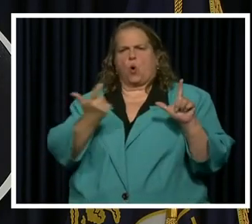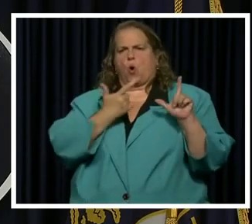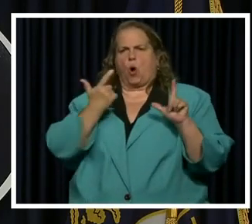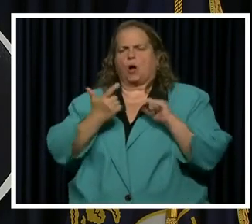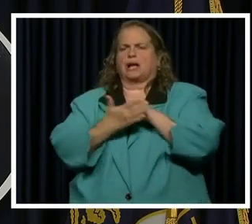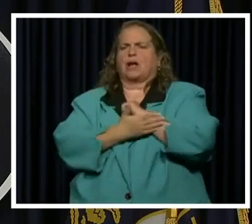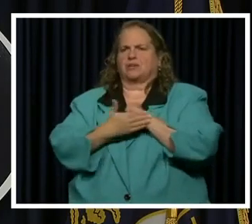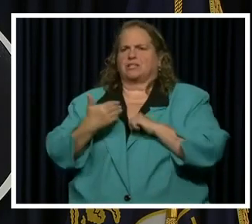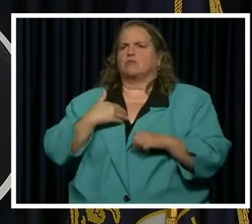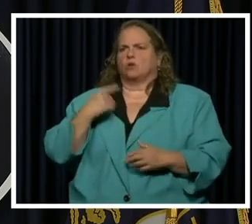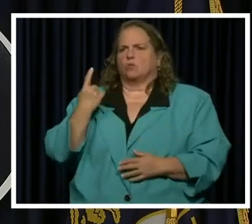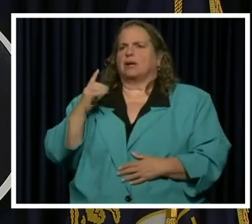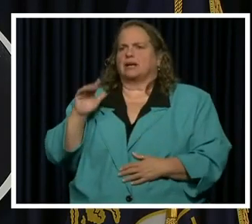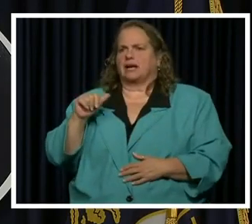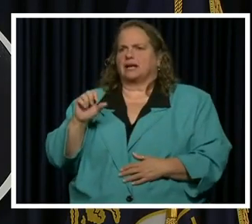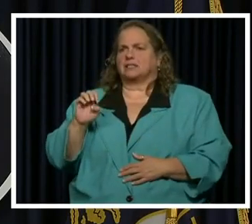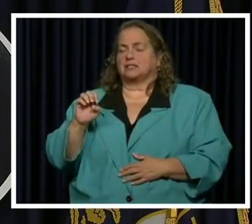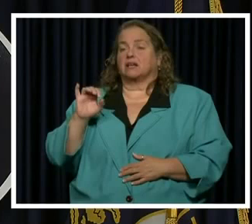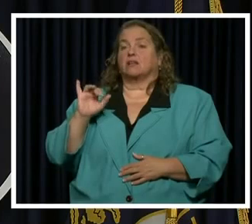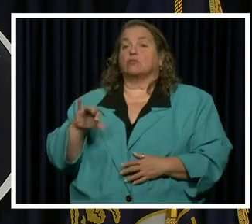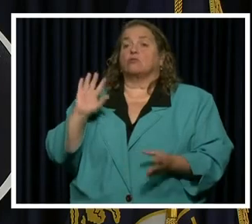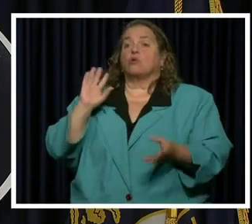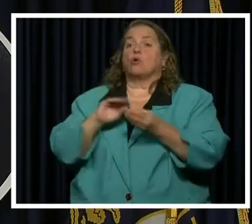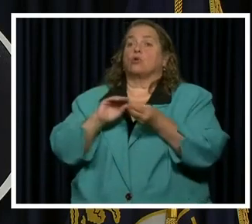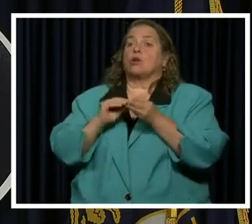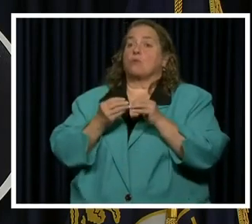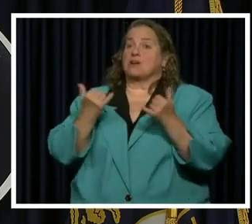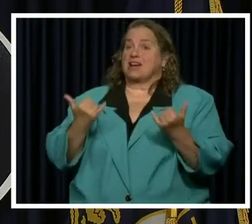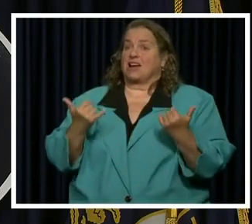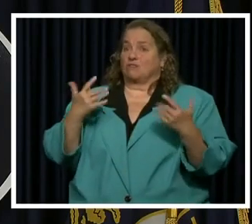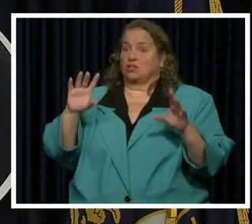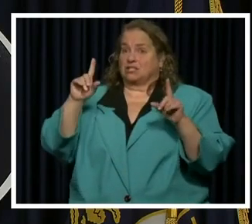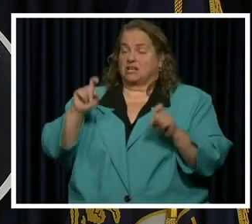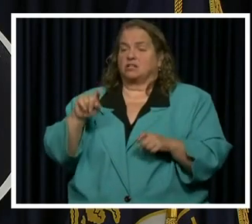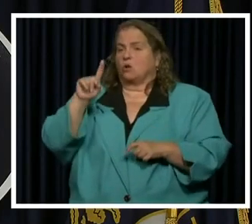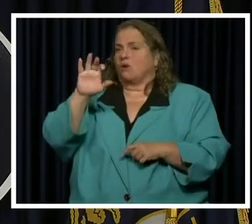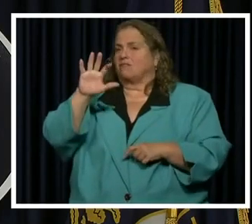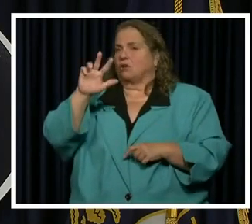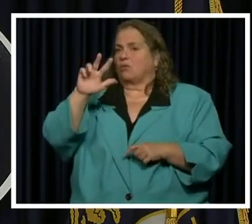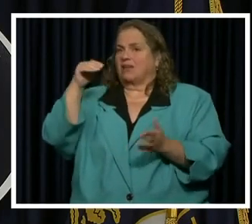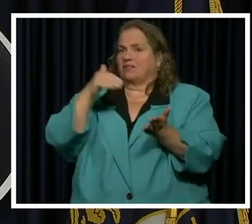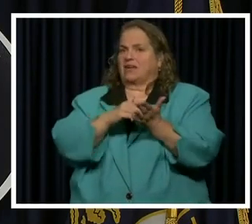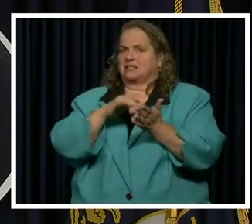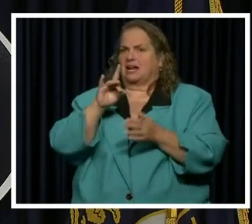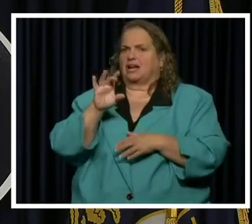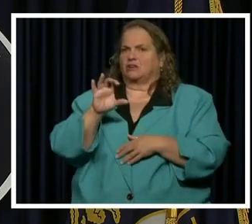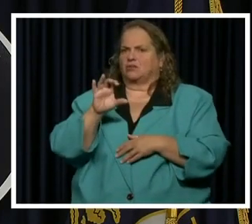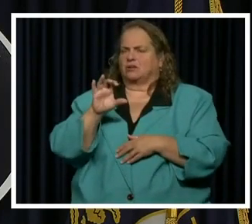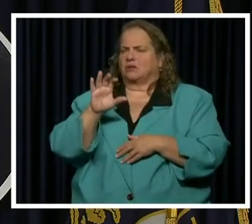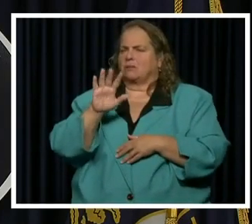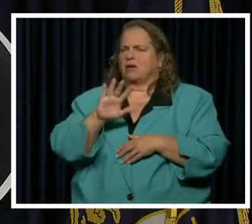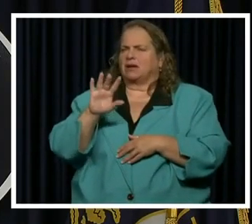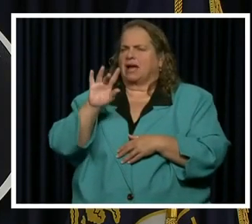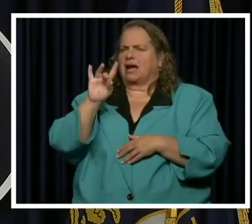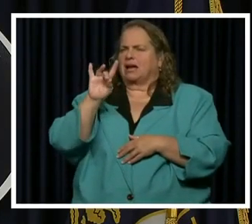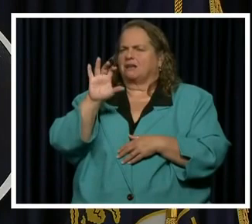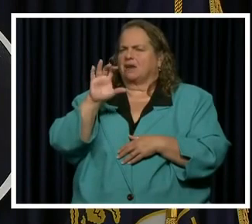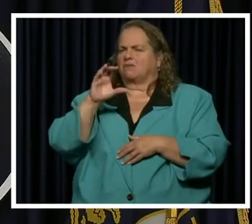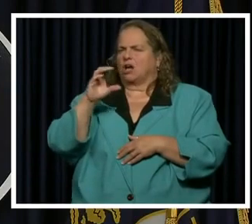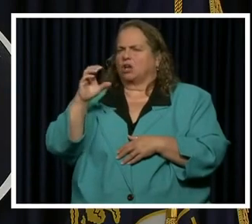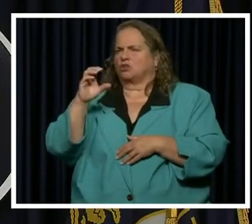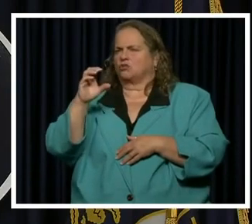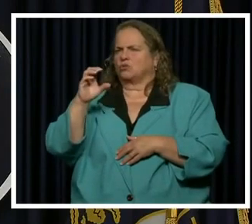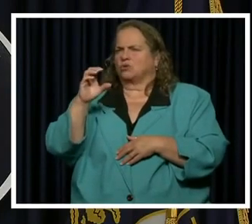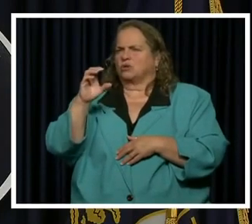Is that of a total number now tested 153,800? I think that's about 8500 plus up